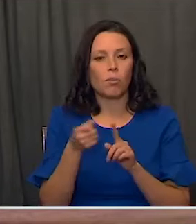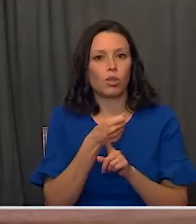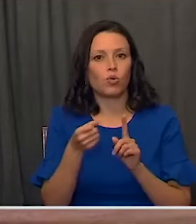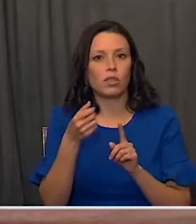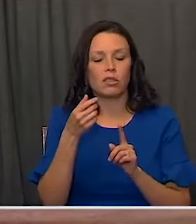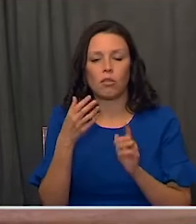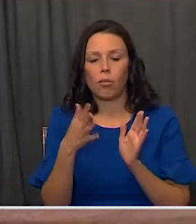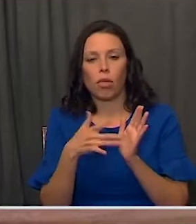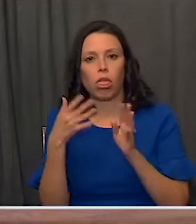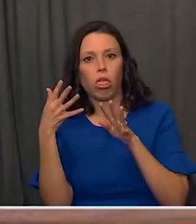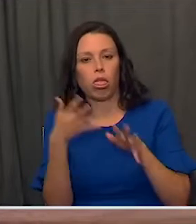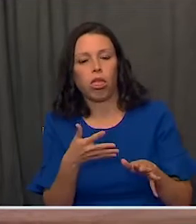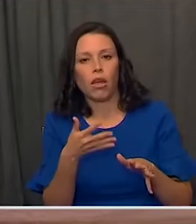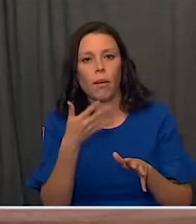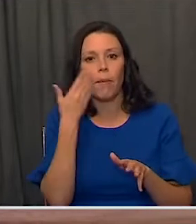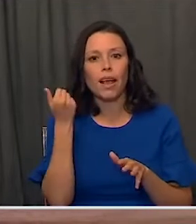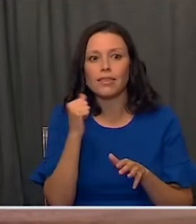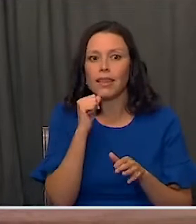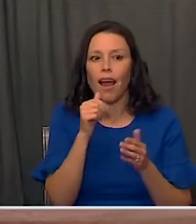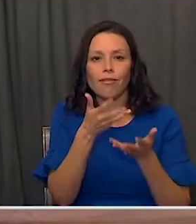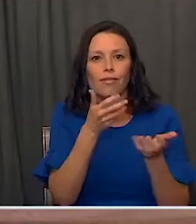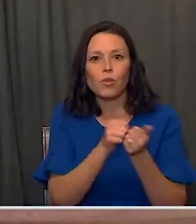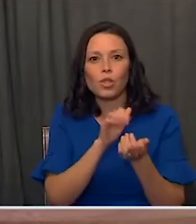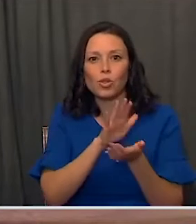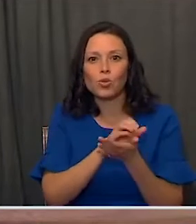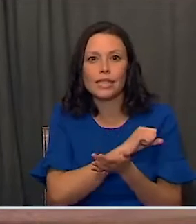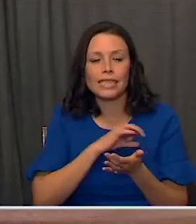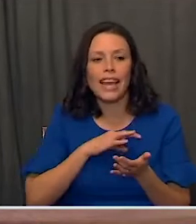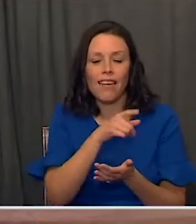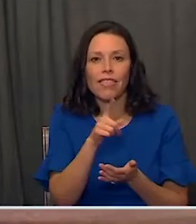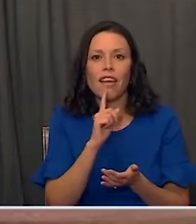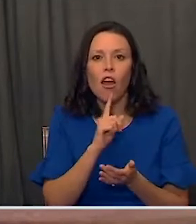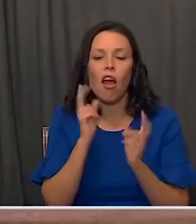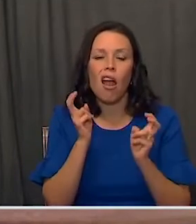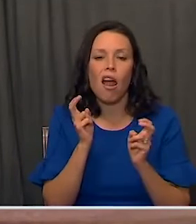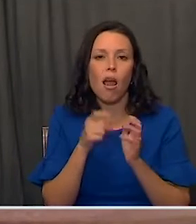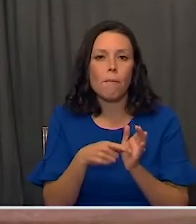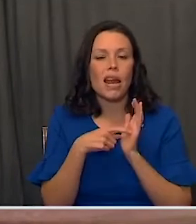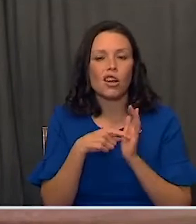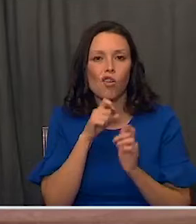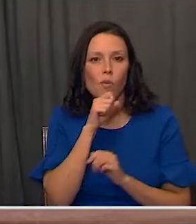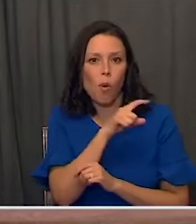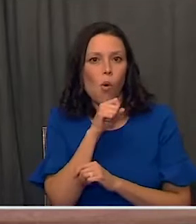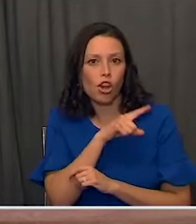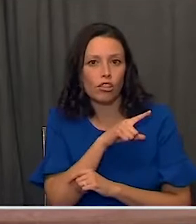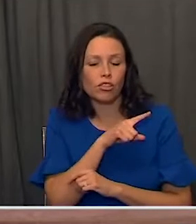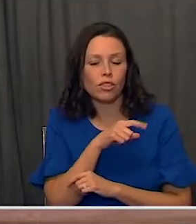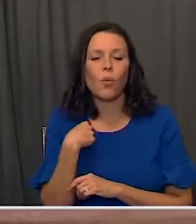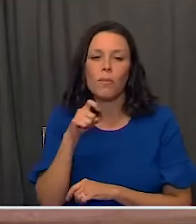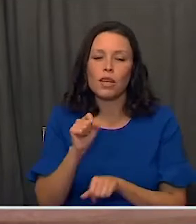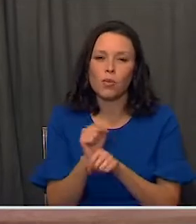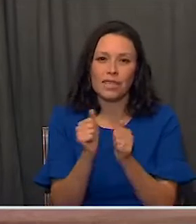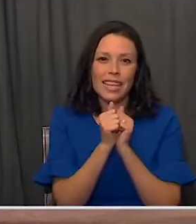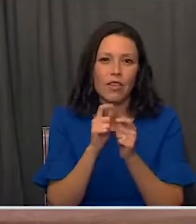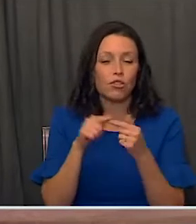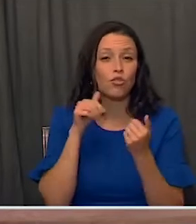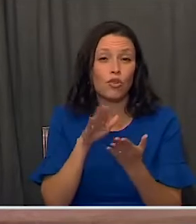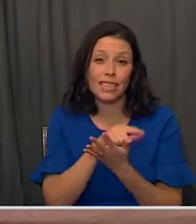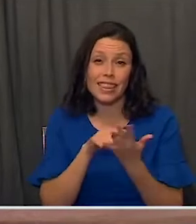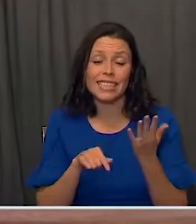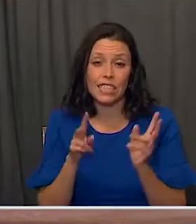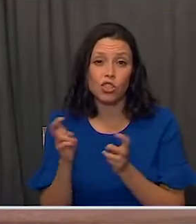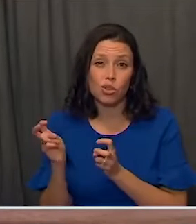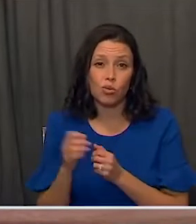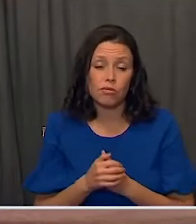due to lack of contact with school personnel who serve as mandatory reporters. We must work together to address these issues.